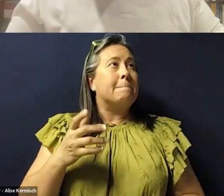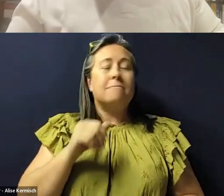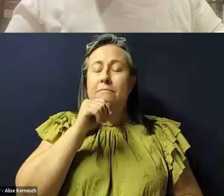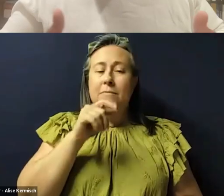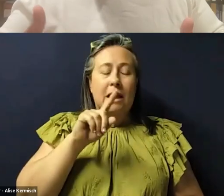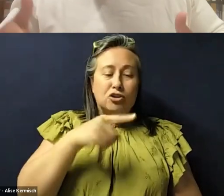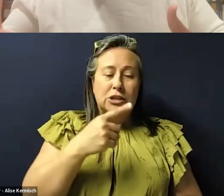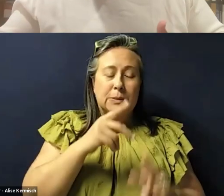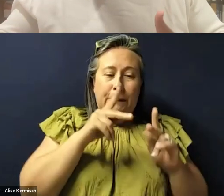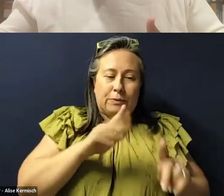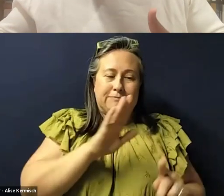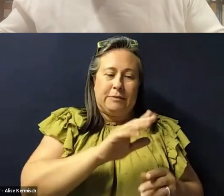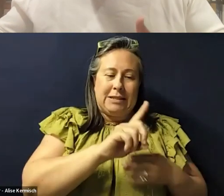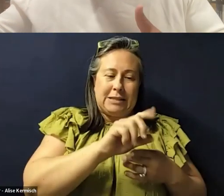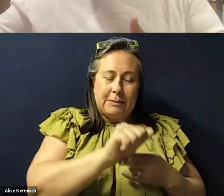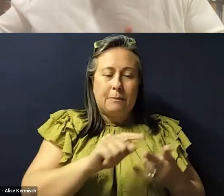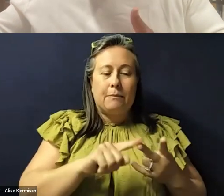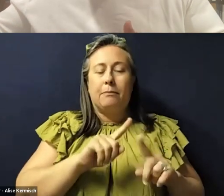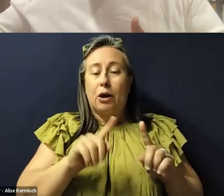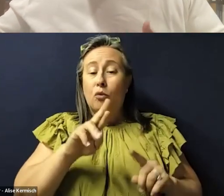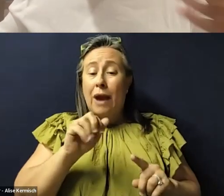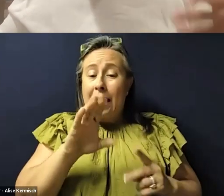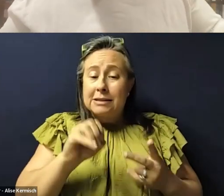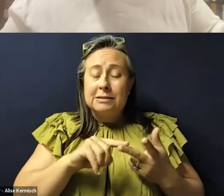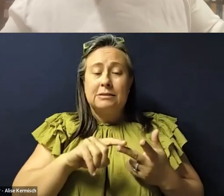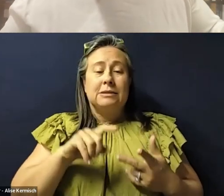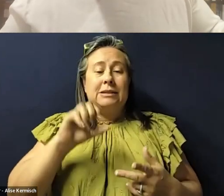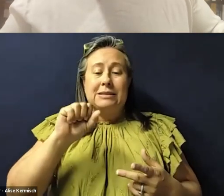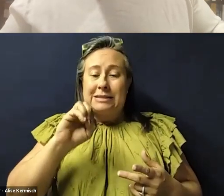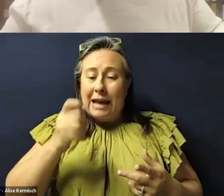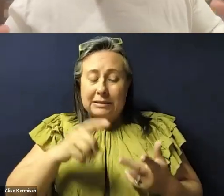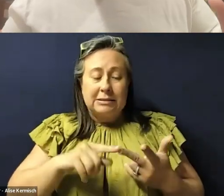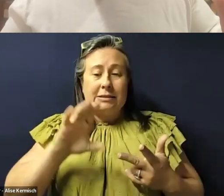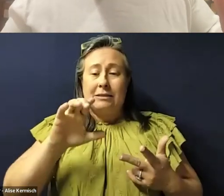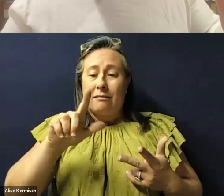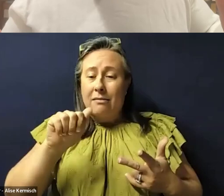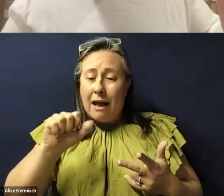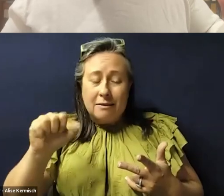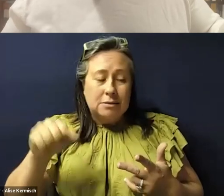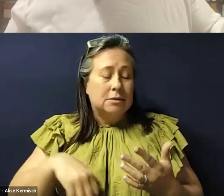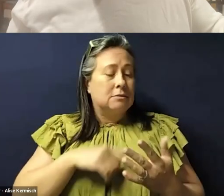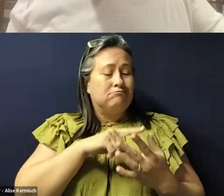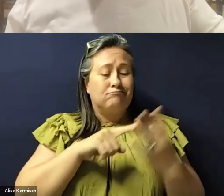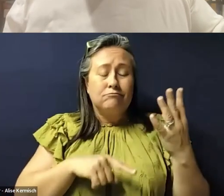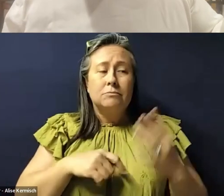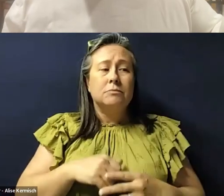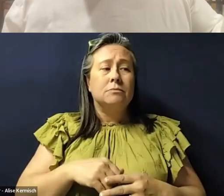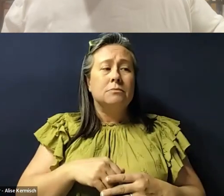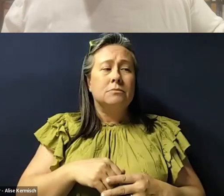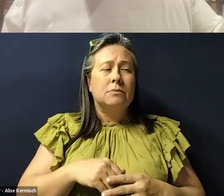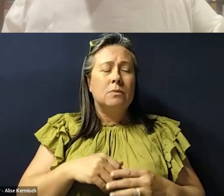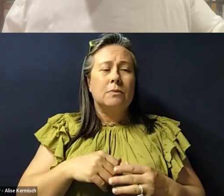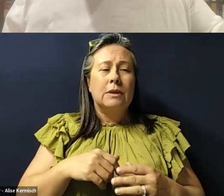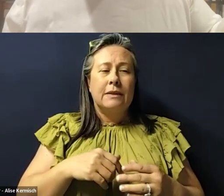one's disability, but also one's race, sex, class, religion, et cetera, right? So there's something about, um, I guess the distinction I'm making